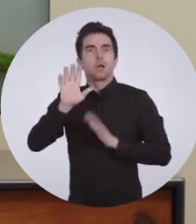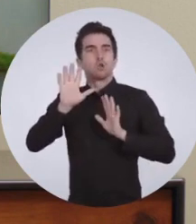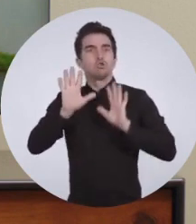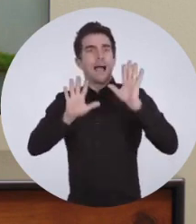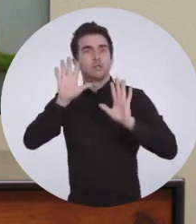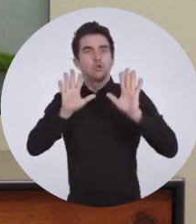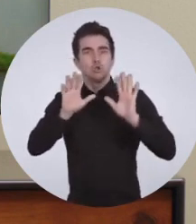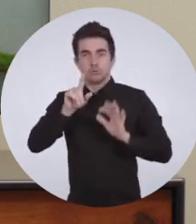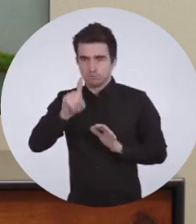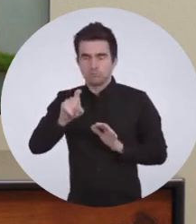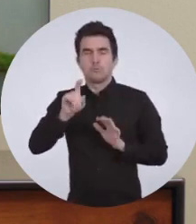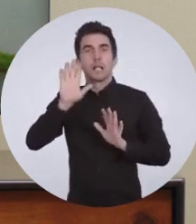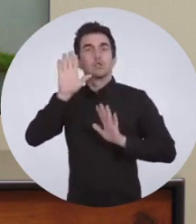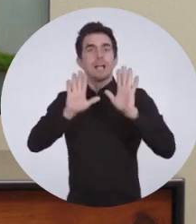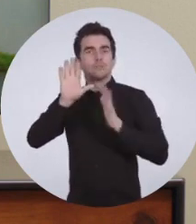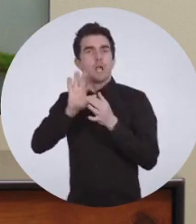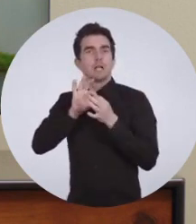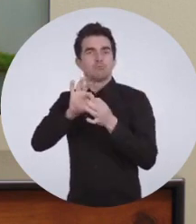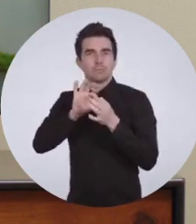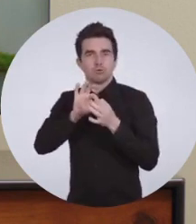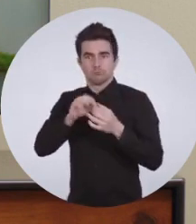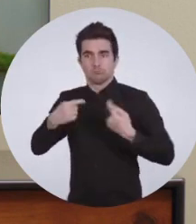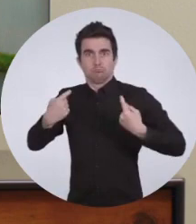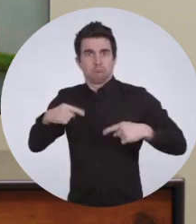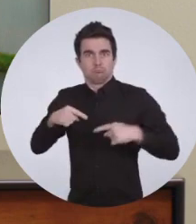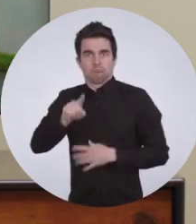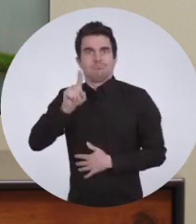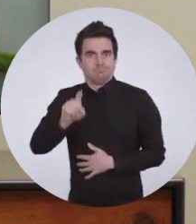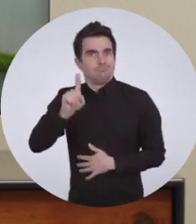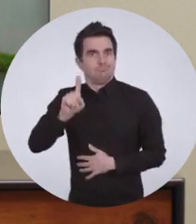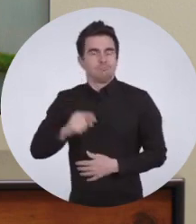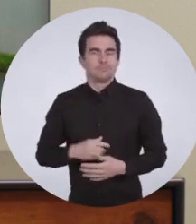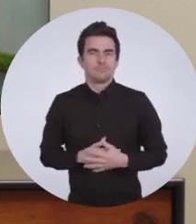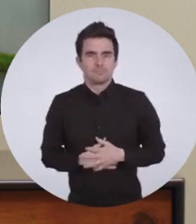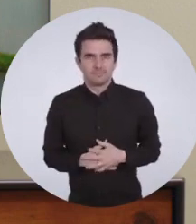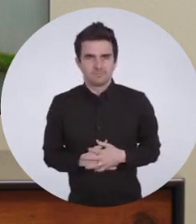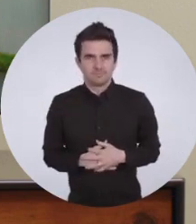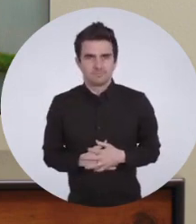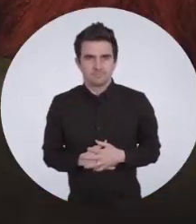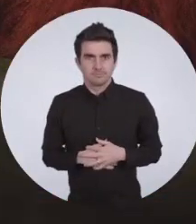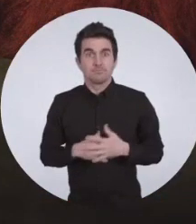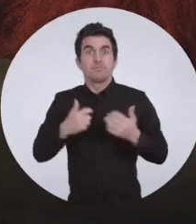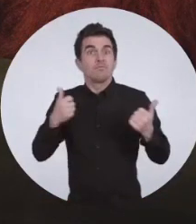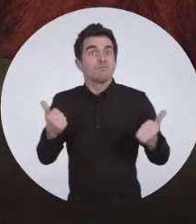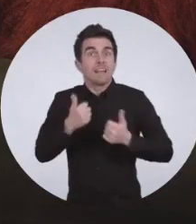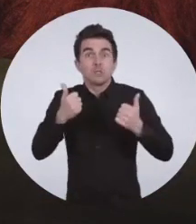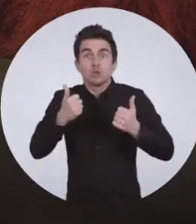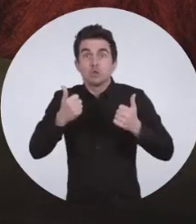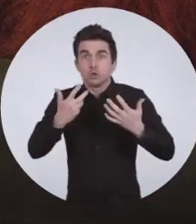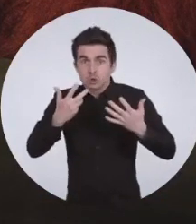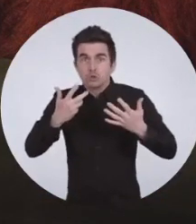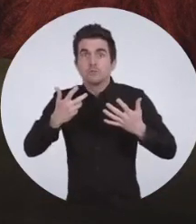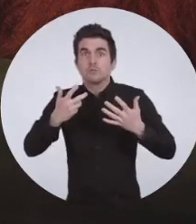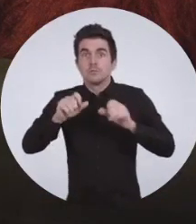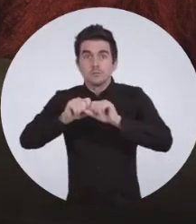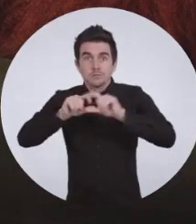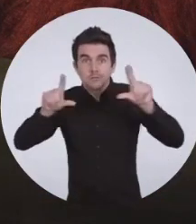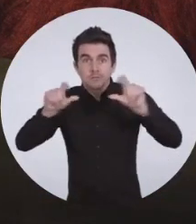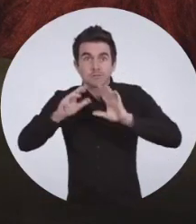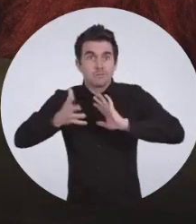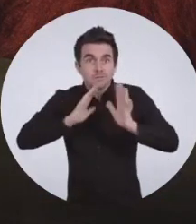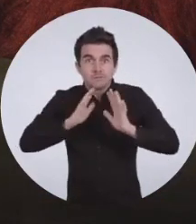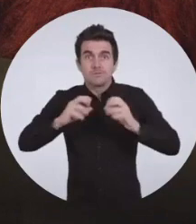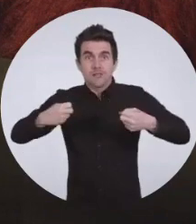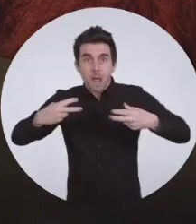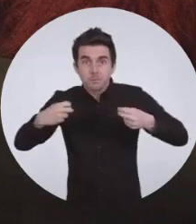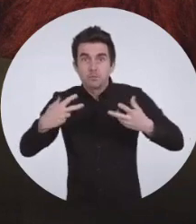select gesture. Under gesture, click on gesture interaction to enable it. Once you've turned it on, Sign Language